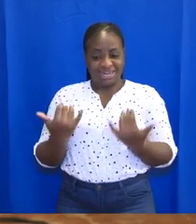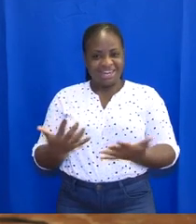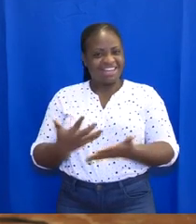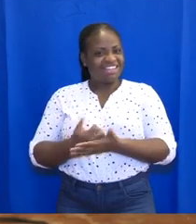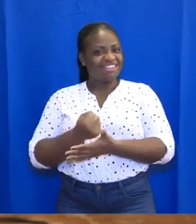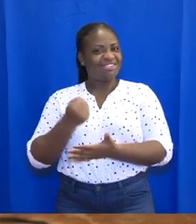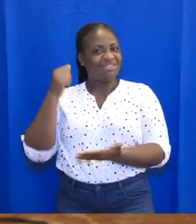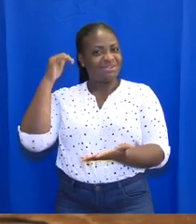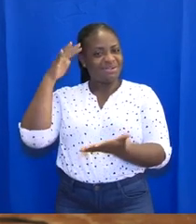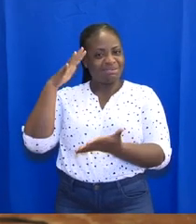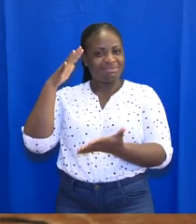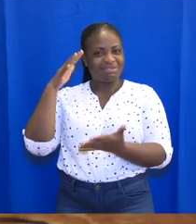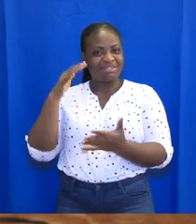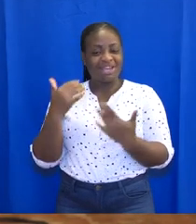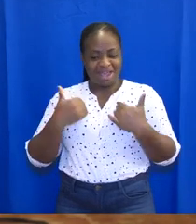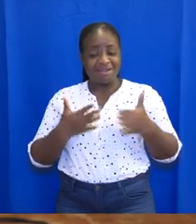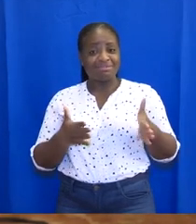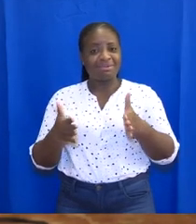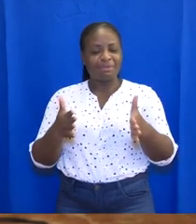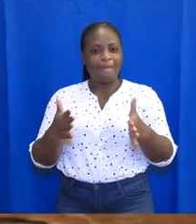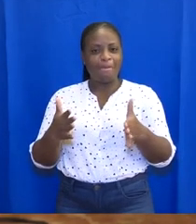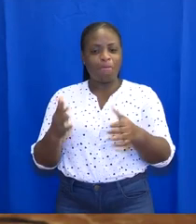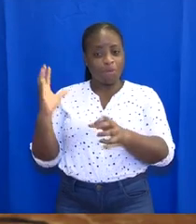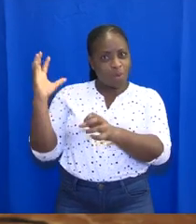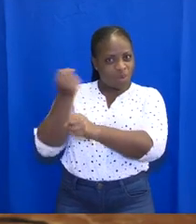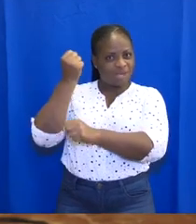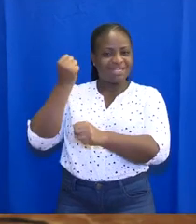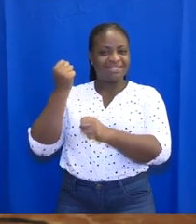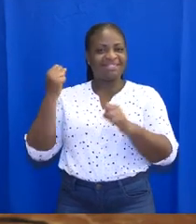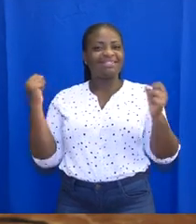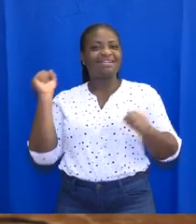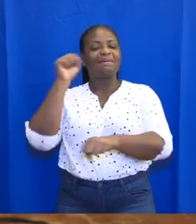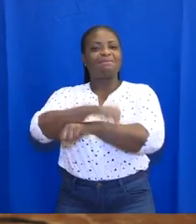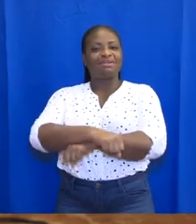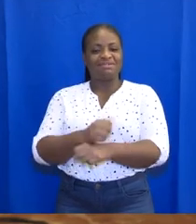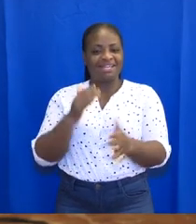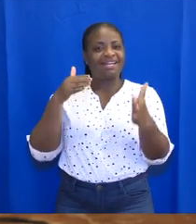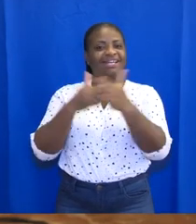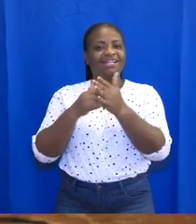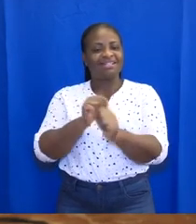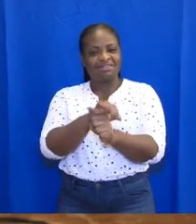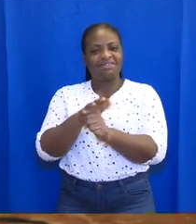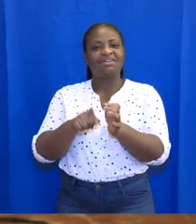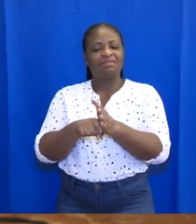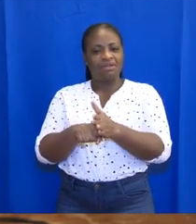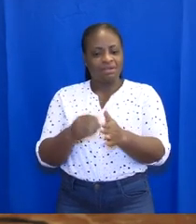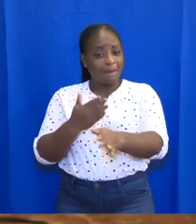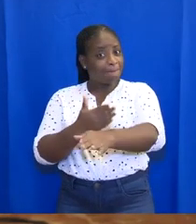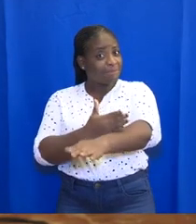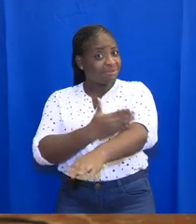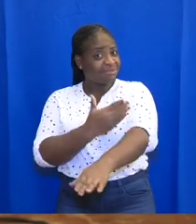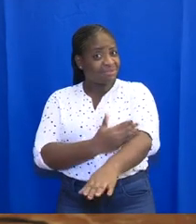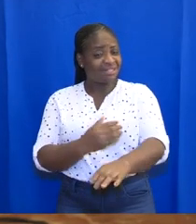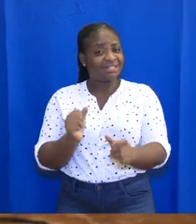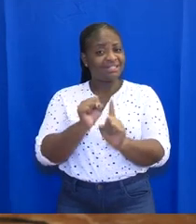that we are on our way to winning the battle against the pandemic. The improvement in the